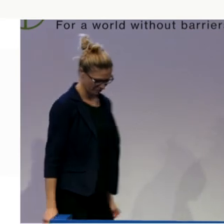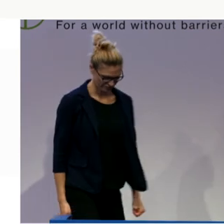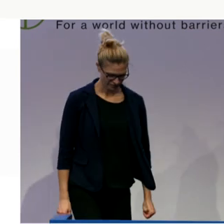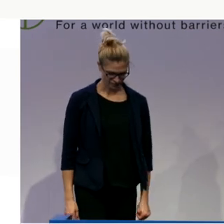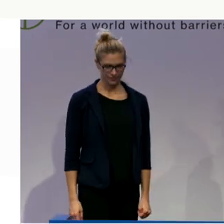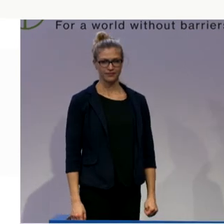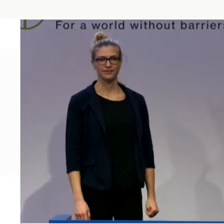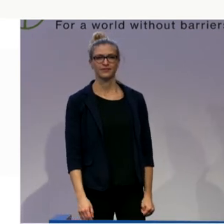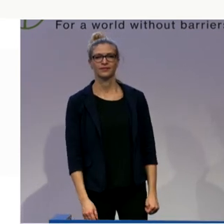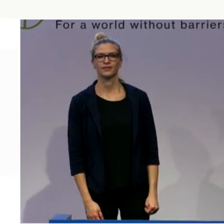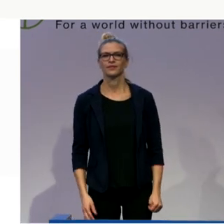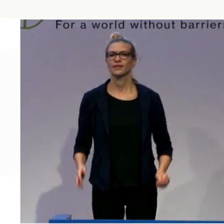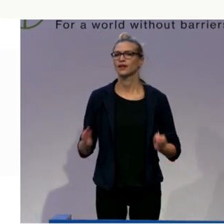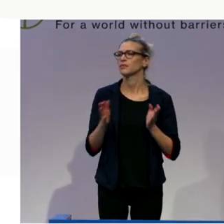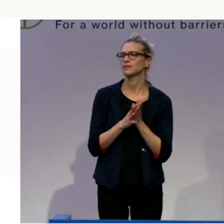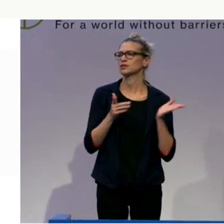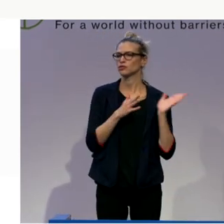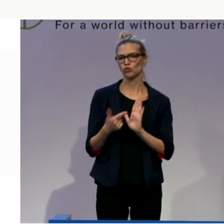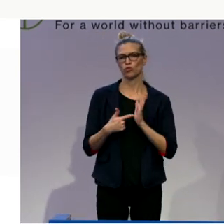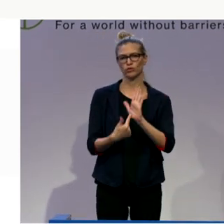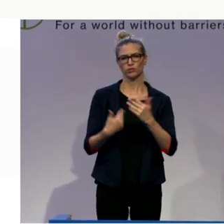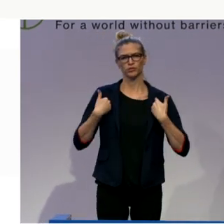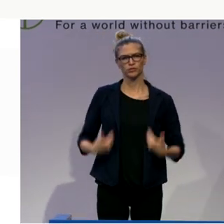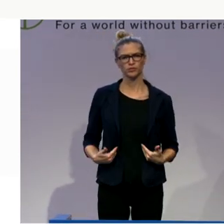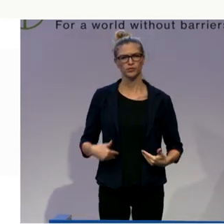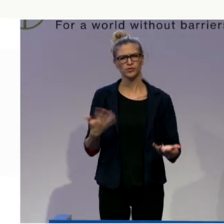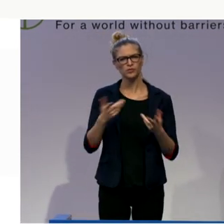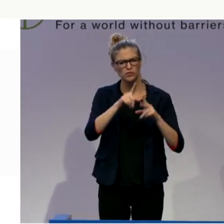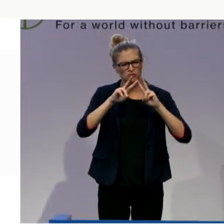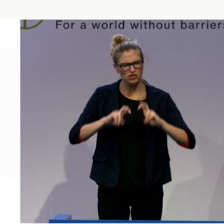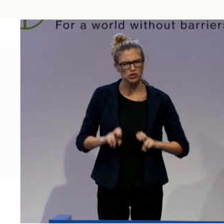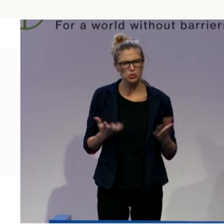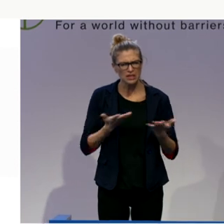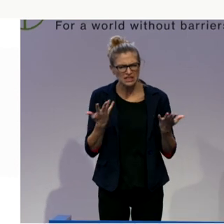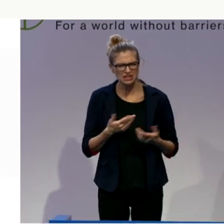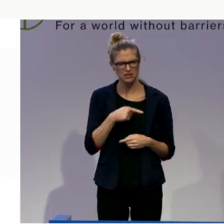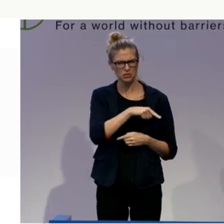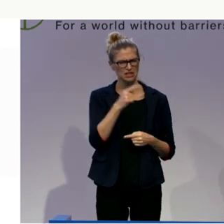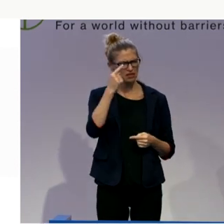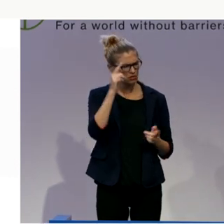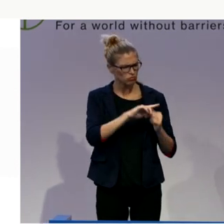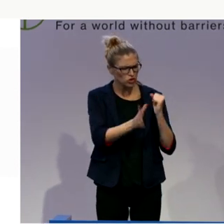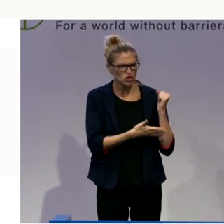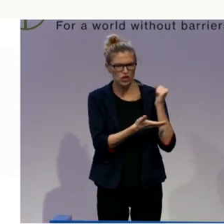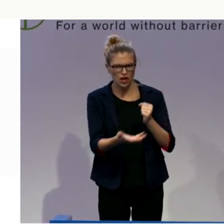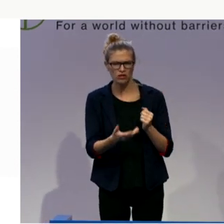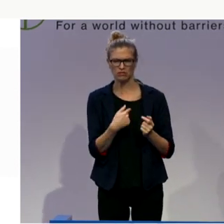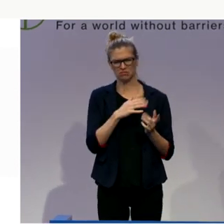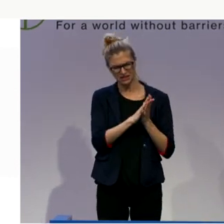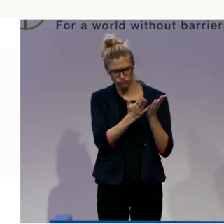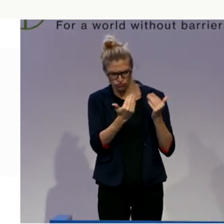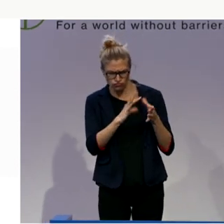some of your findings, and in particular on the budget side. And tell us how things are going. Thank